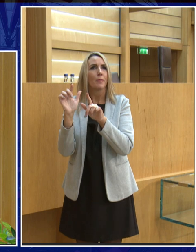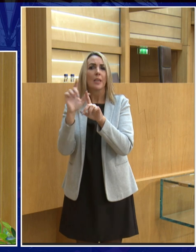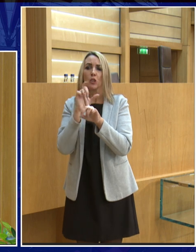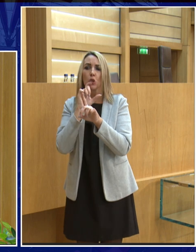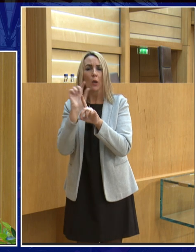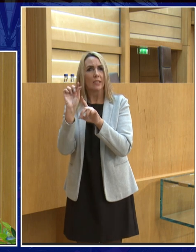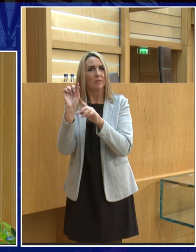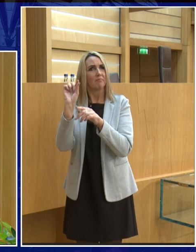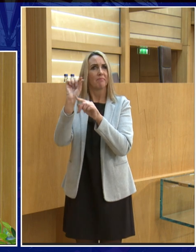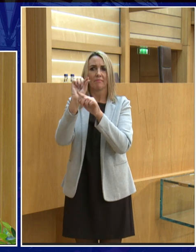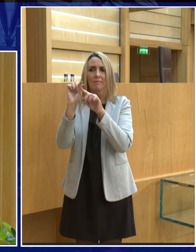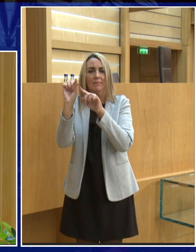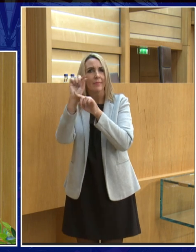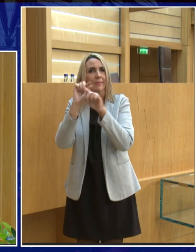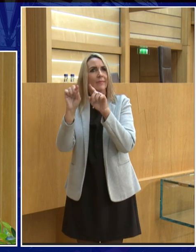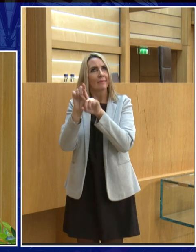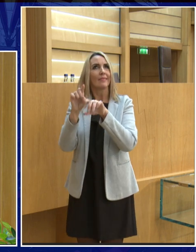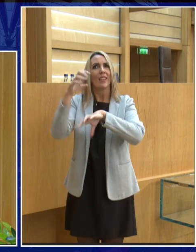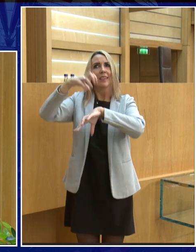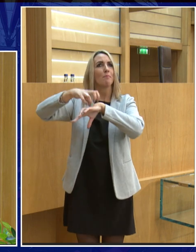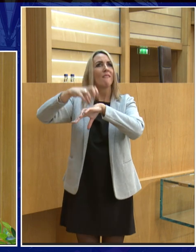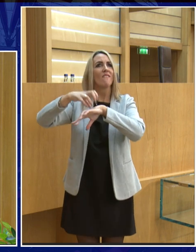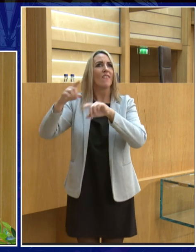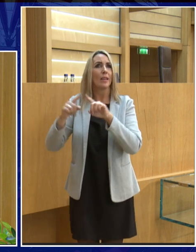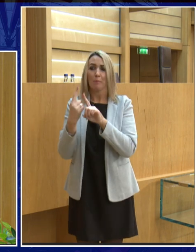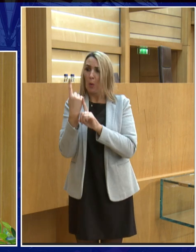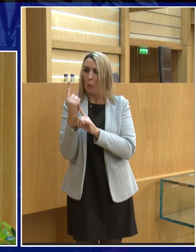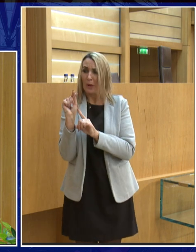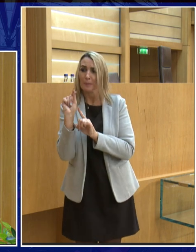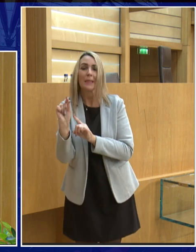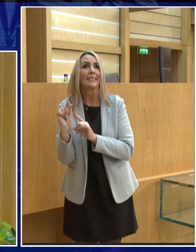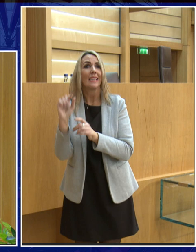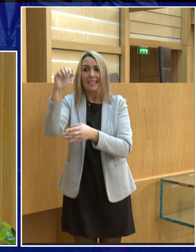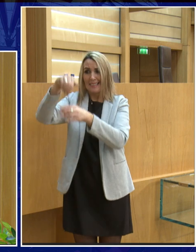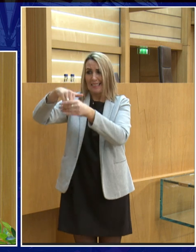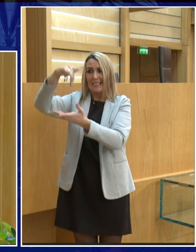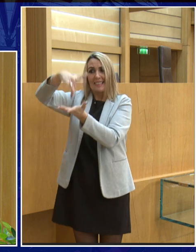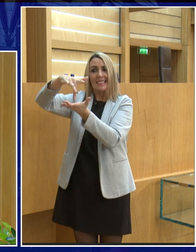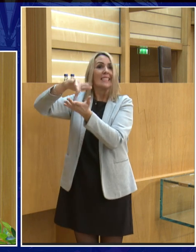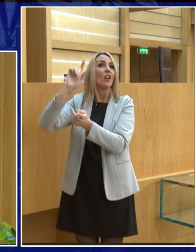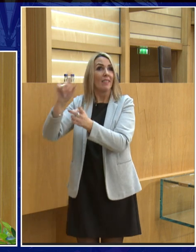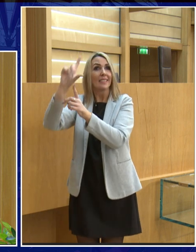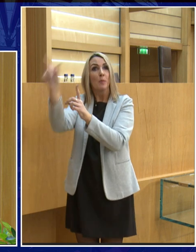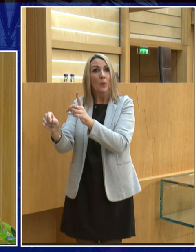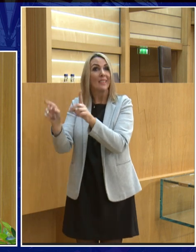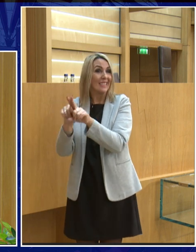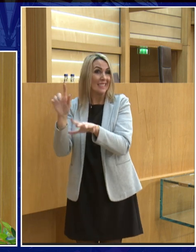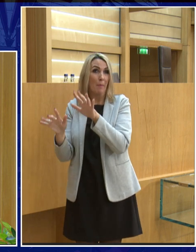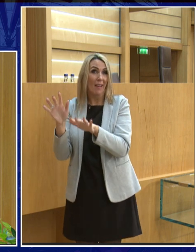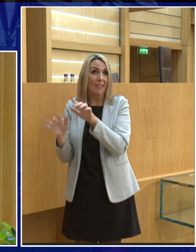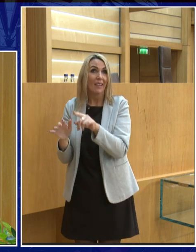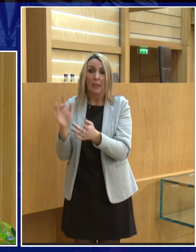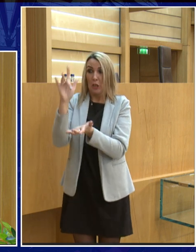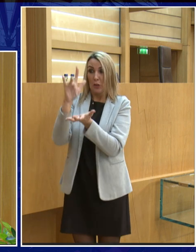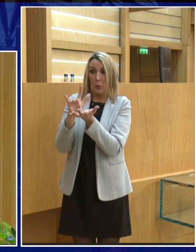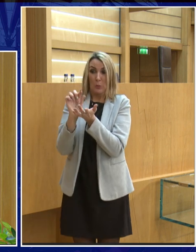chocolate chip so it's a muffin a chocolate chip muffin with just one chocolate chip sitting right at the centre and that's the core of the moon because the core of the